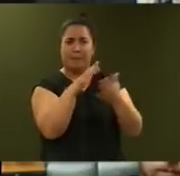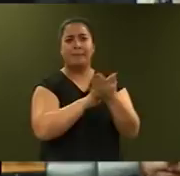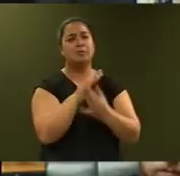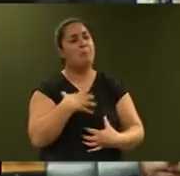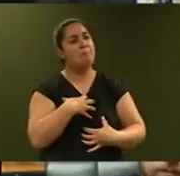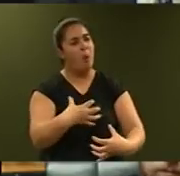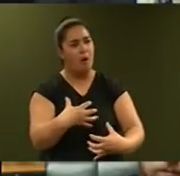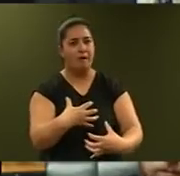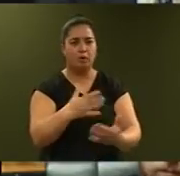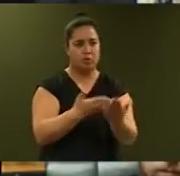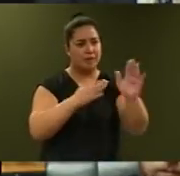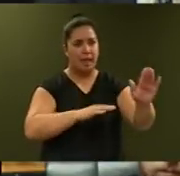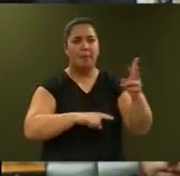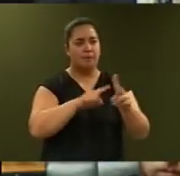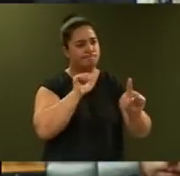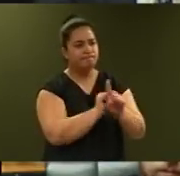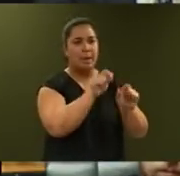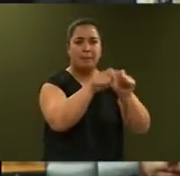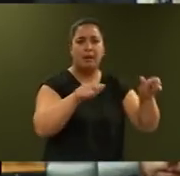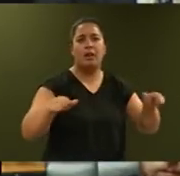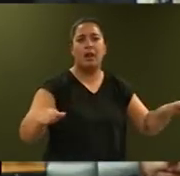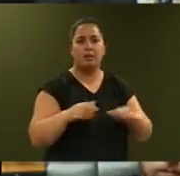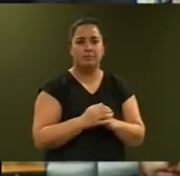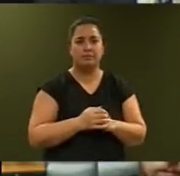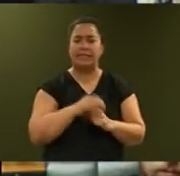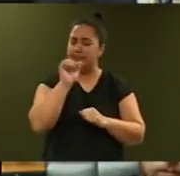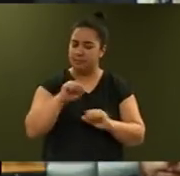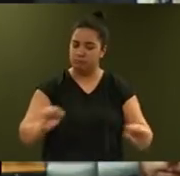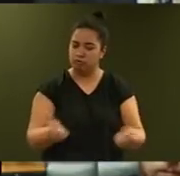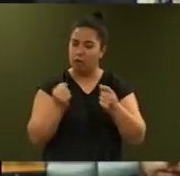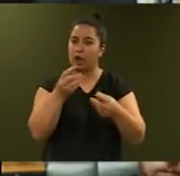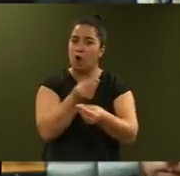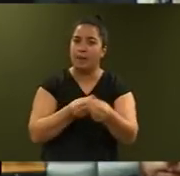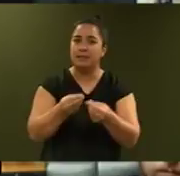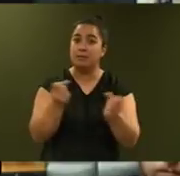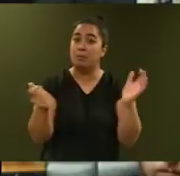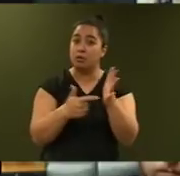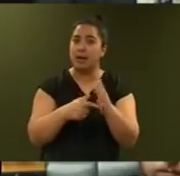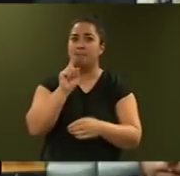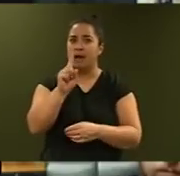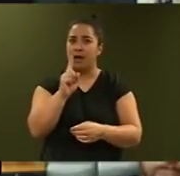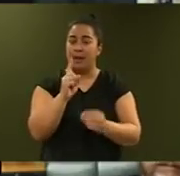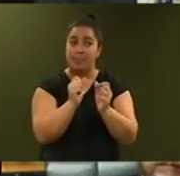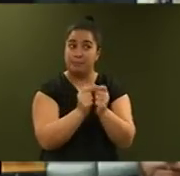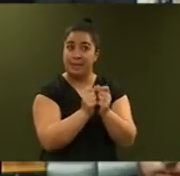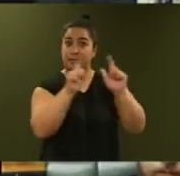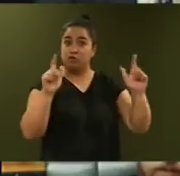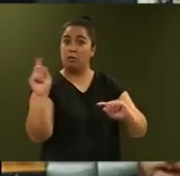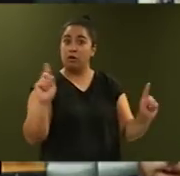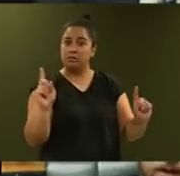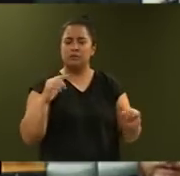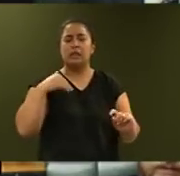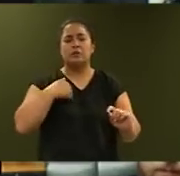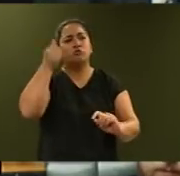Zealanders. Of course a strong economy is important. But we must not lose sight of why it is important.